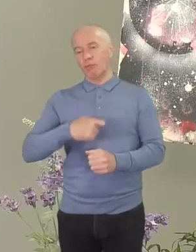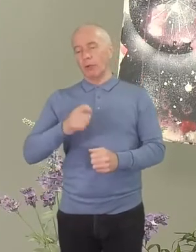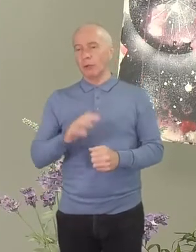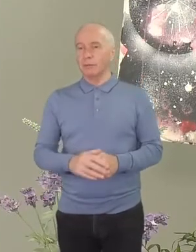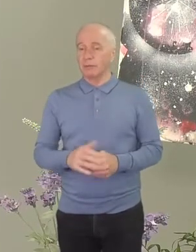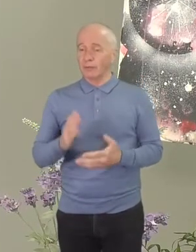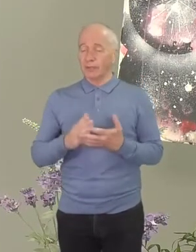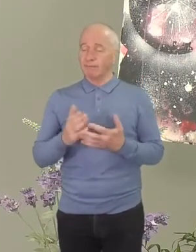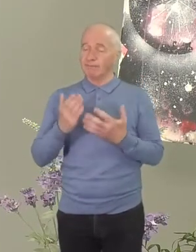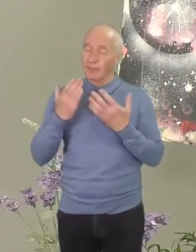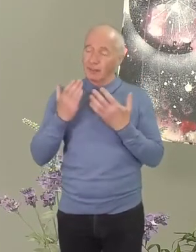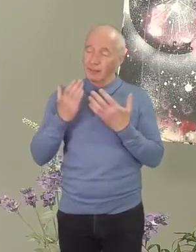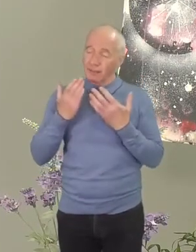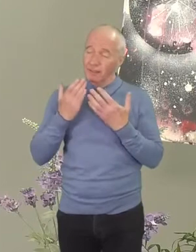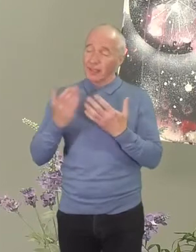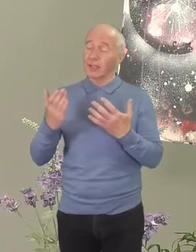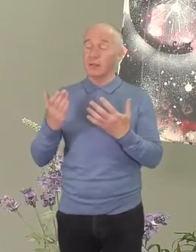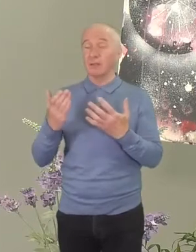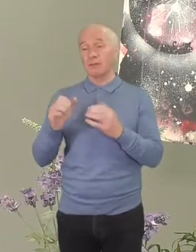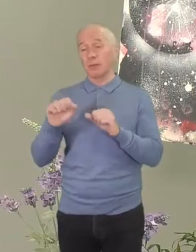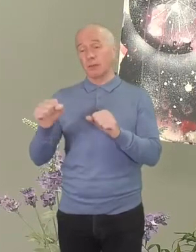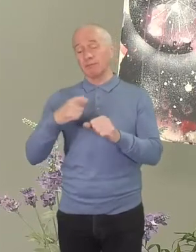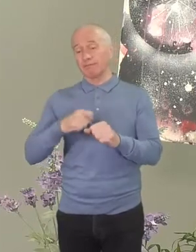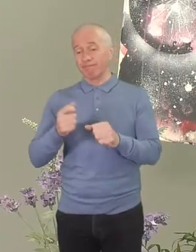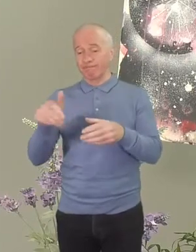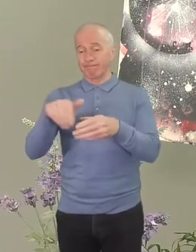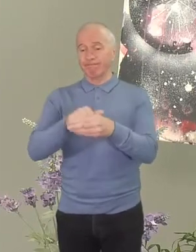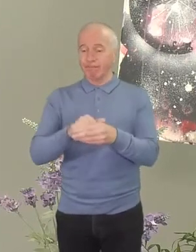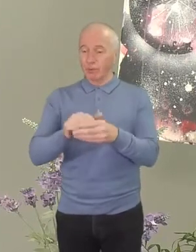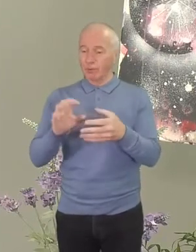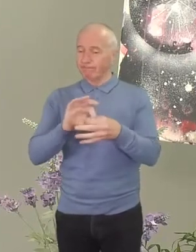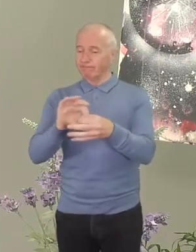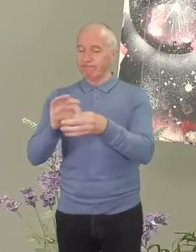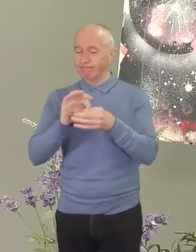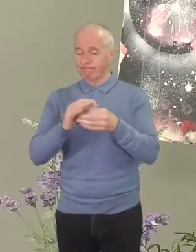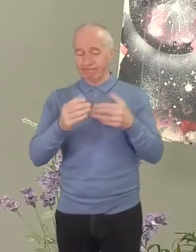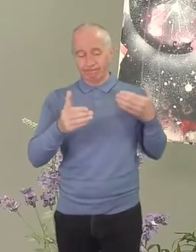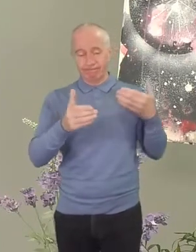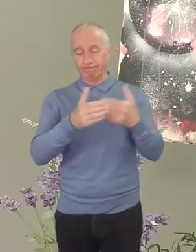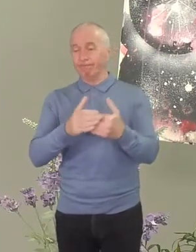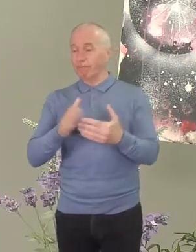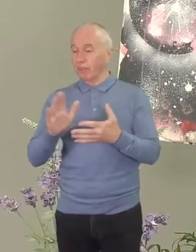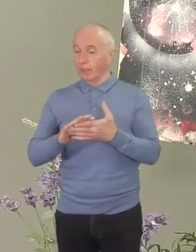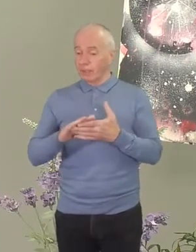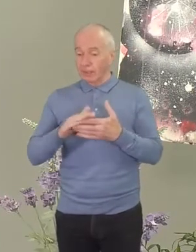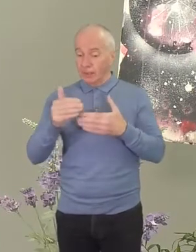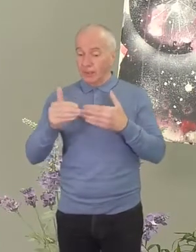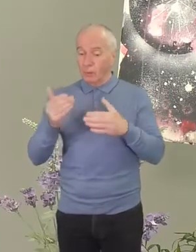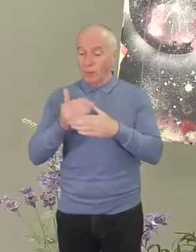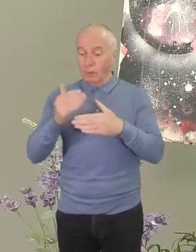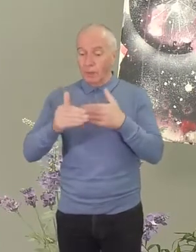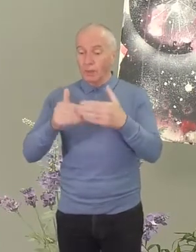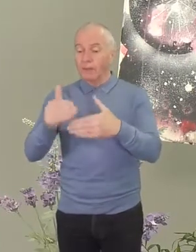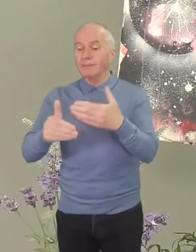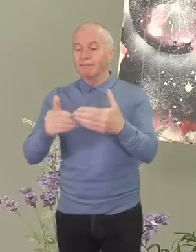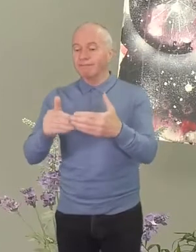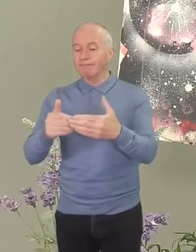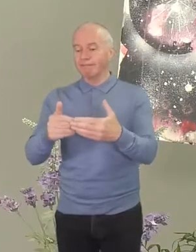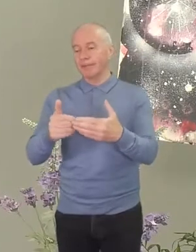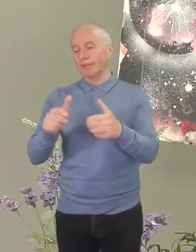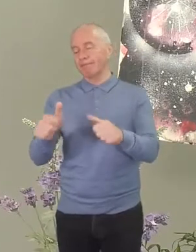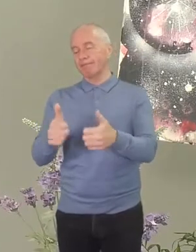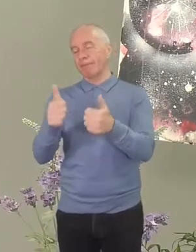we're just very grateful for all that you have contributed to our union thus far and just look forward to working with you to the last on this. Thank you for that.